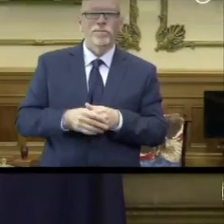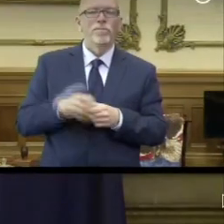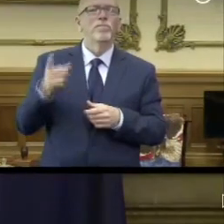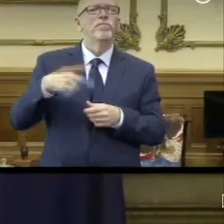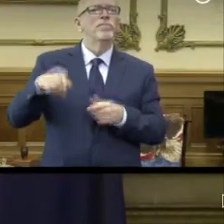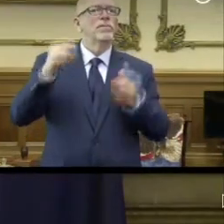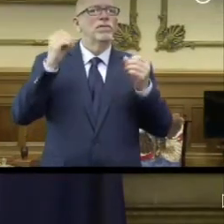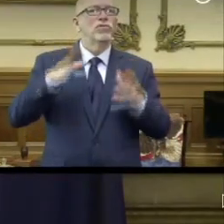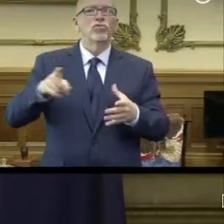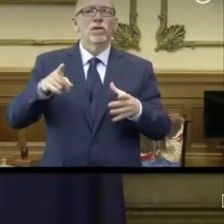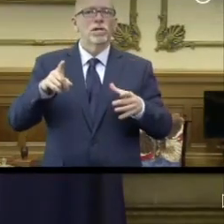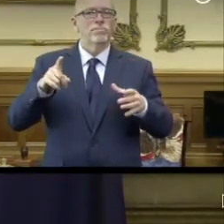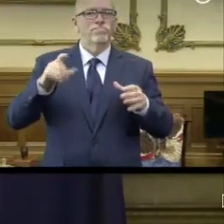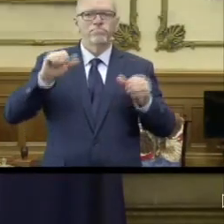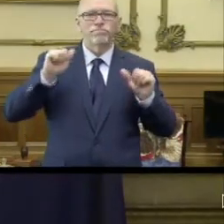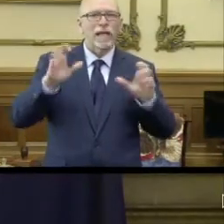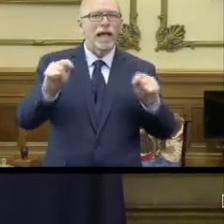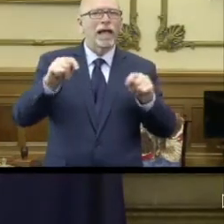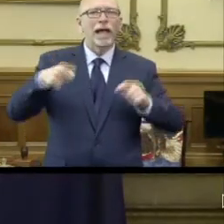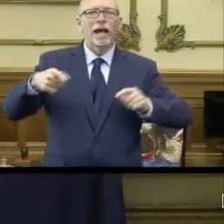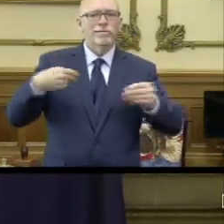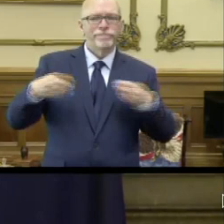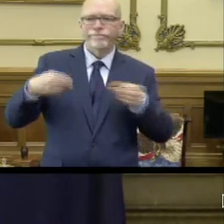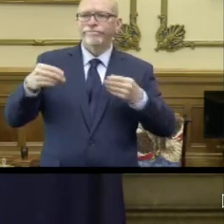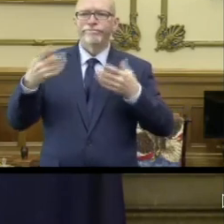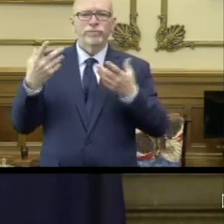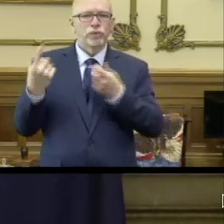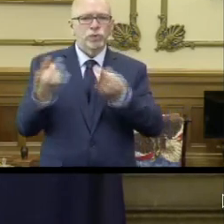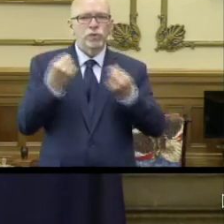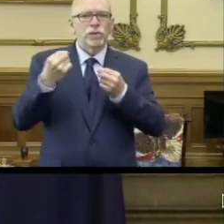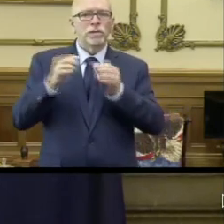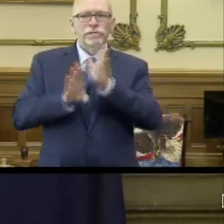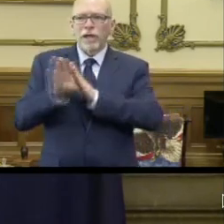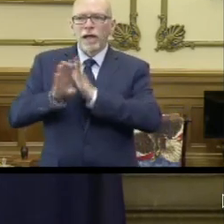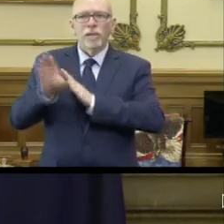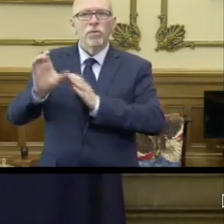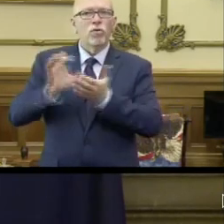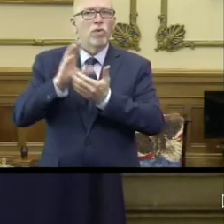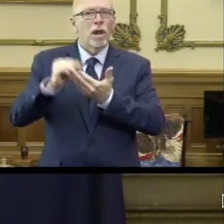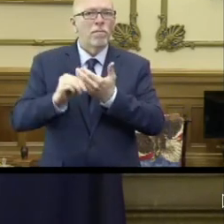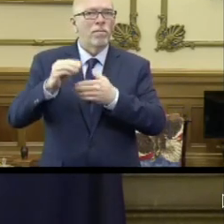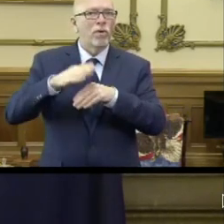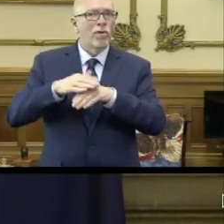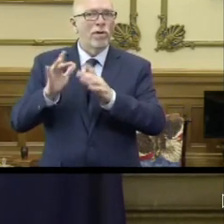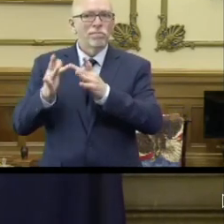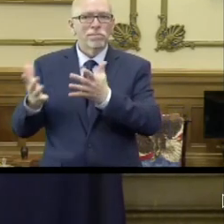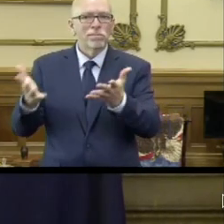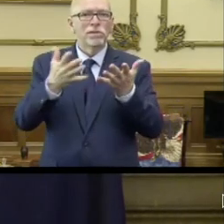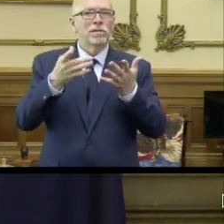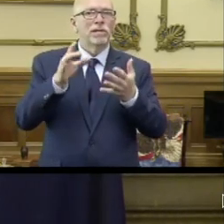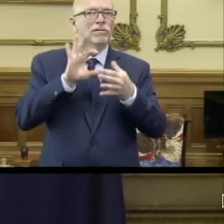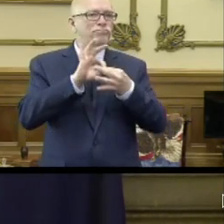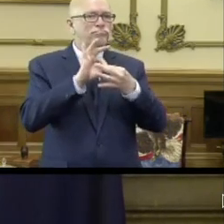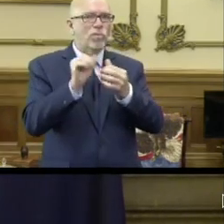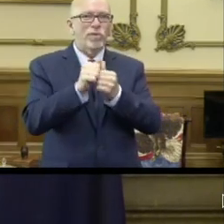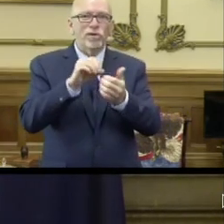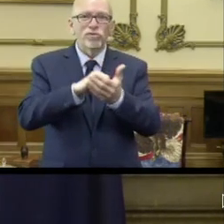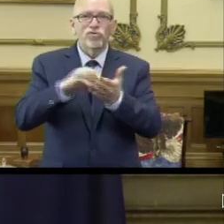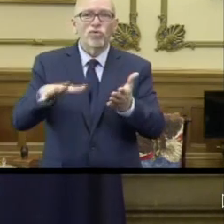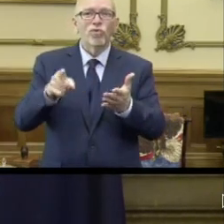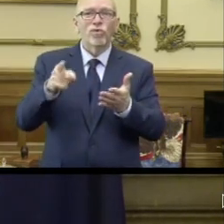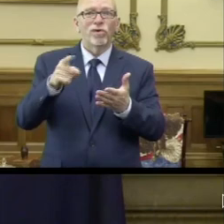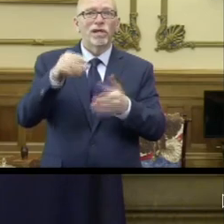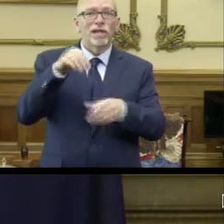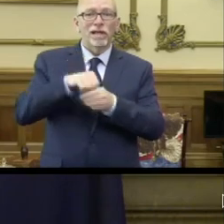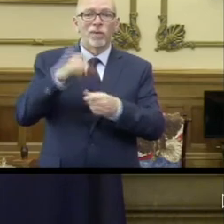have acted quickly. They have been nimble and agile. They have built virtual curriculum. They have stayed connected with students, students, whether it be at a